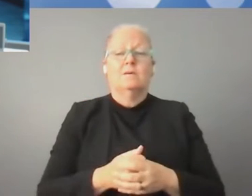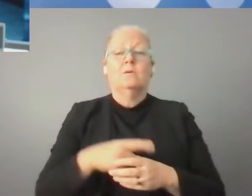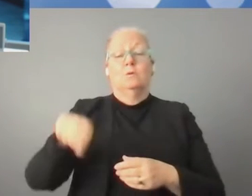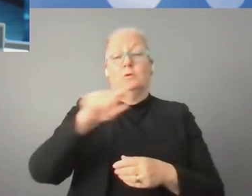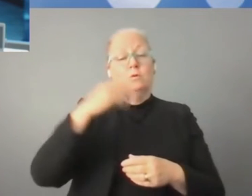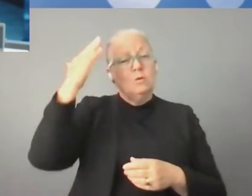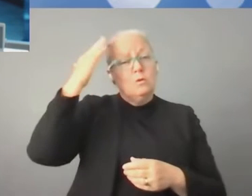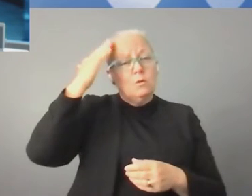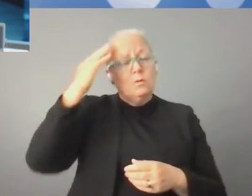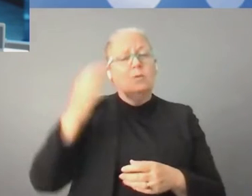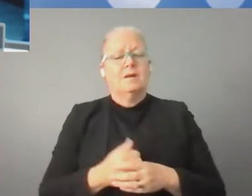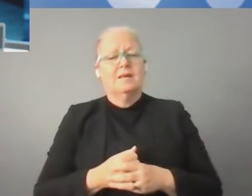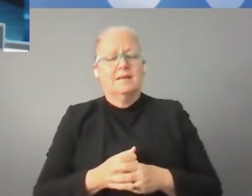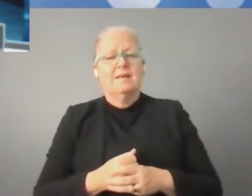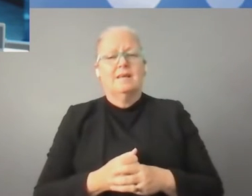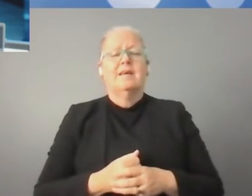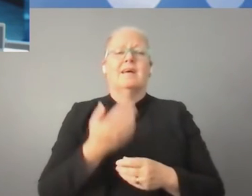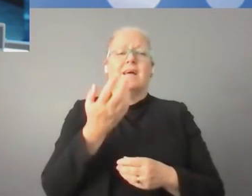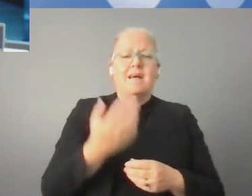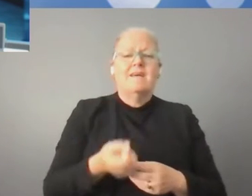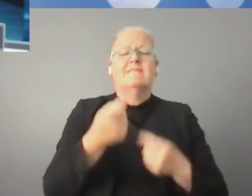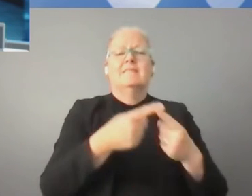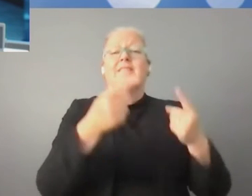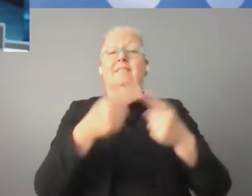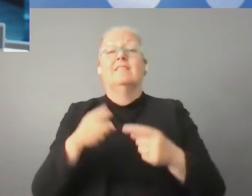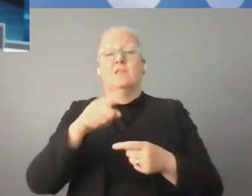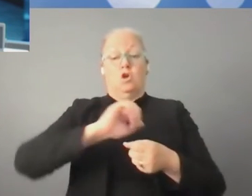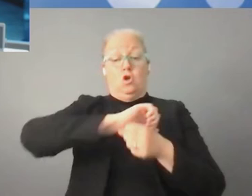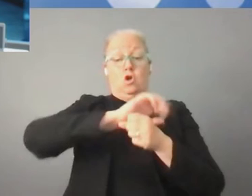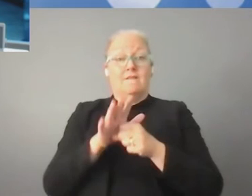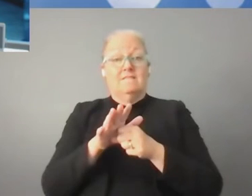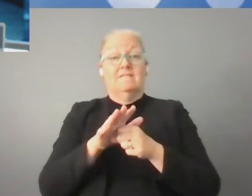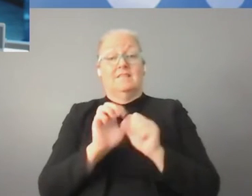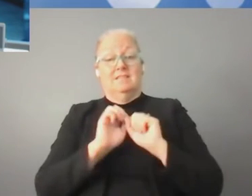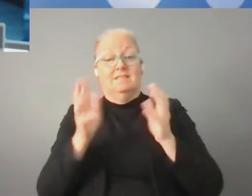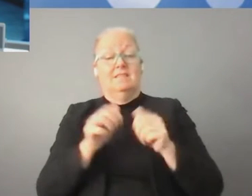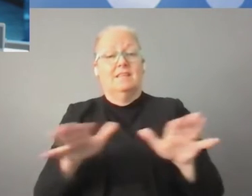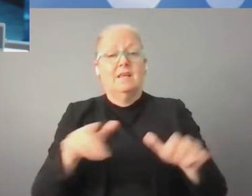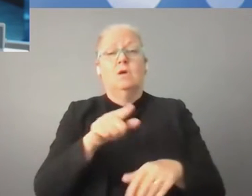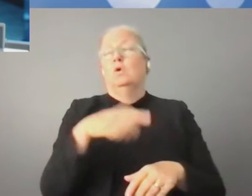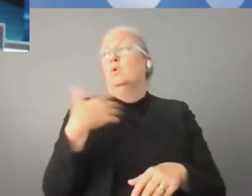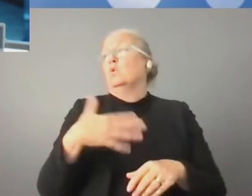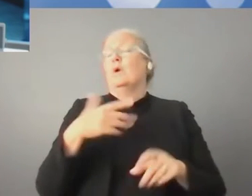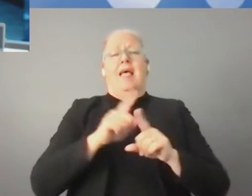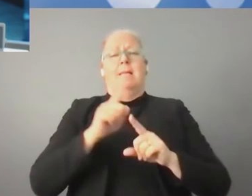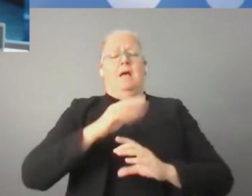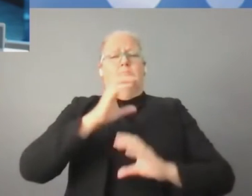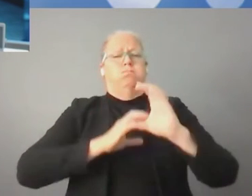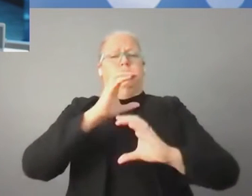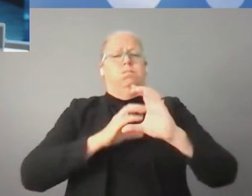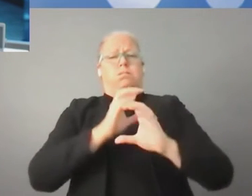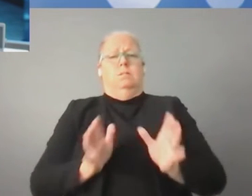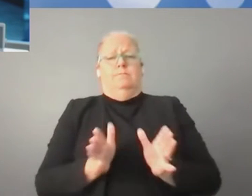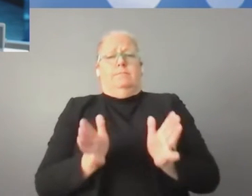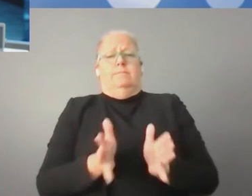negative consequences, the pandemic has become the engine of digital transformation around the world, changed the attitude